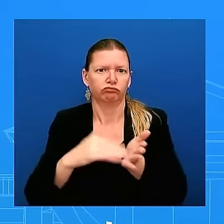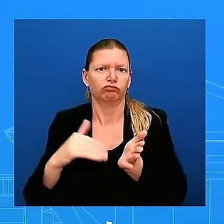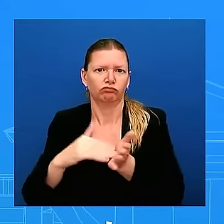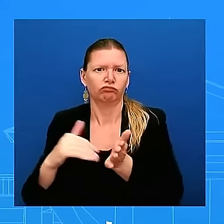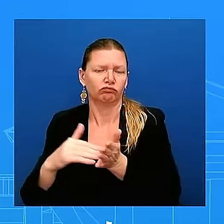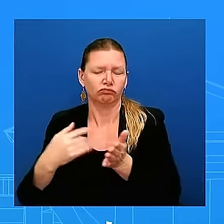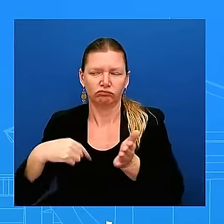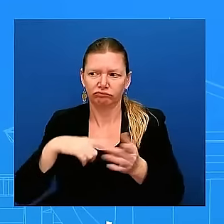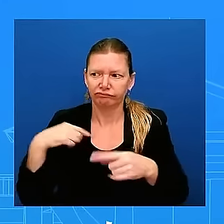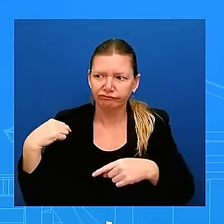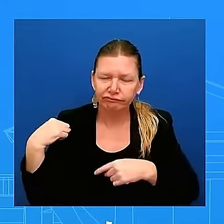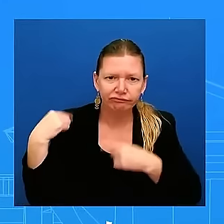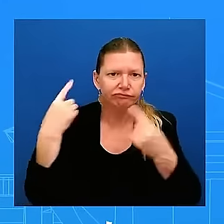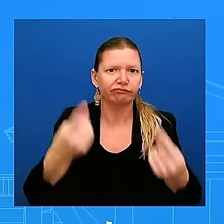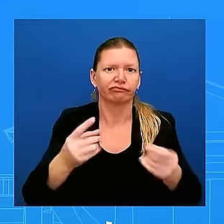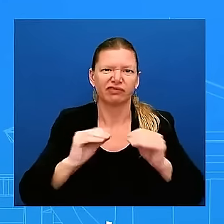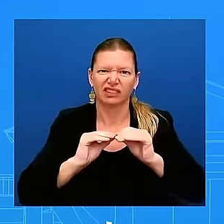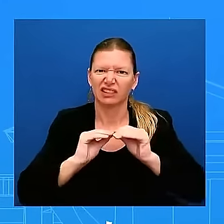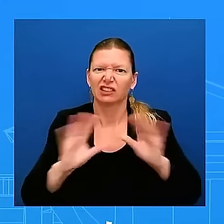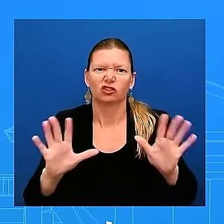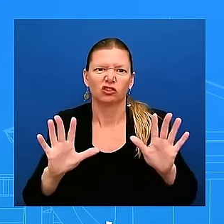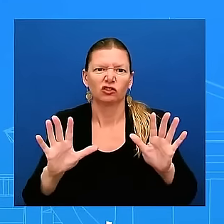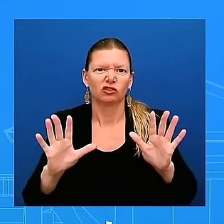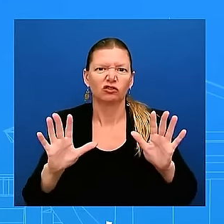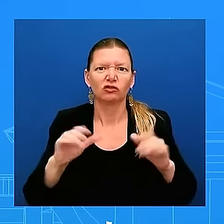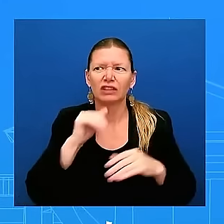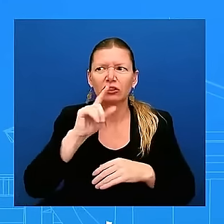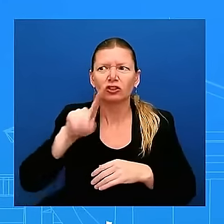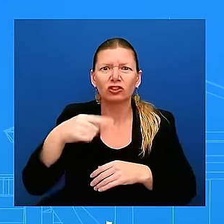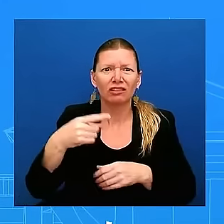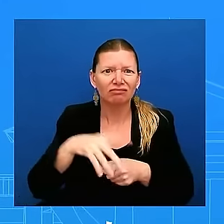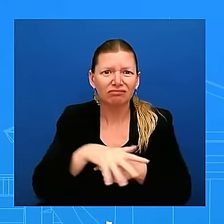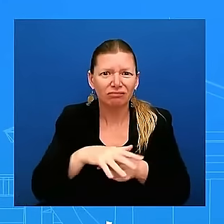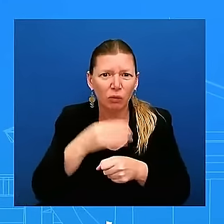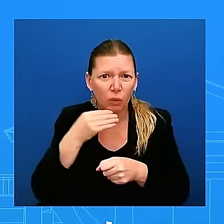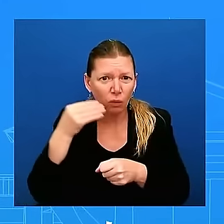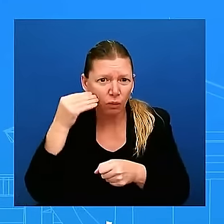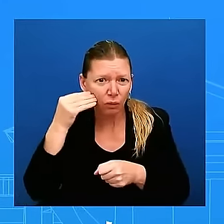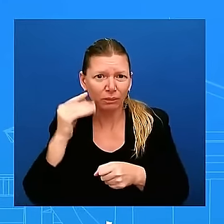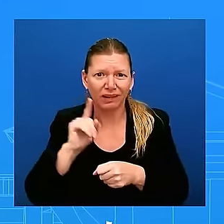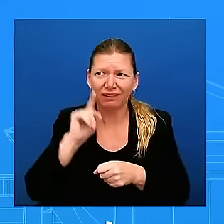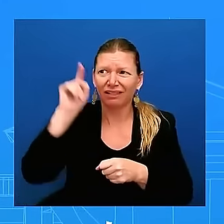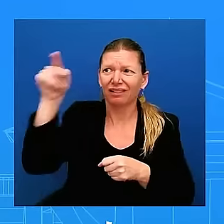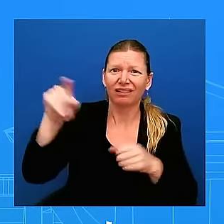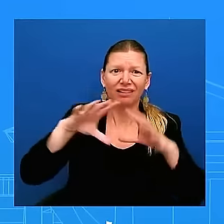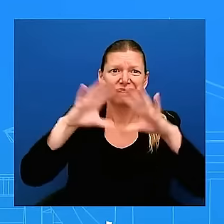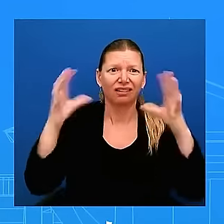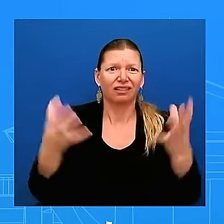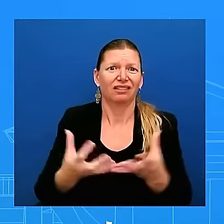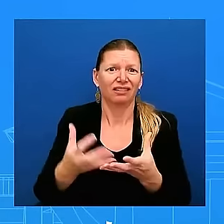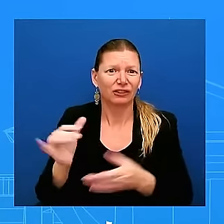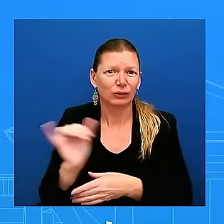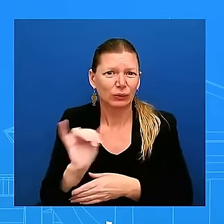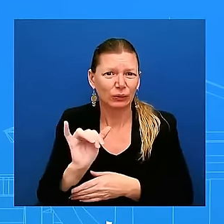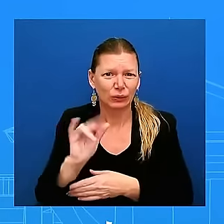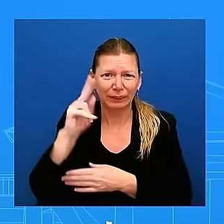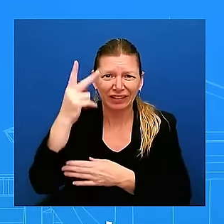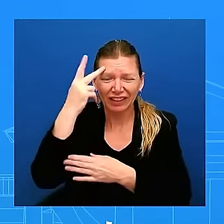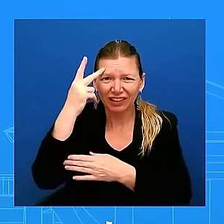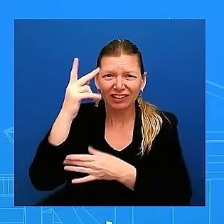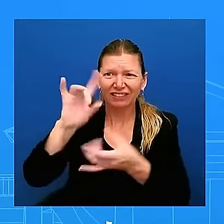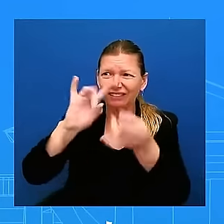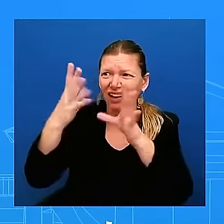to condemn political violence abroad as well as as we as here and that is what the president and the vice president has done for almost four years